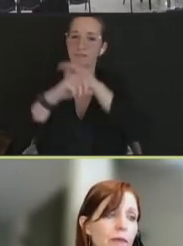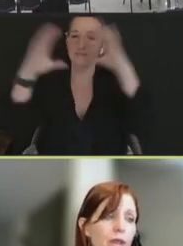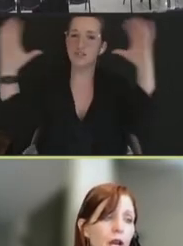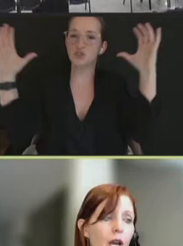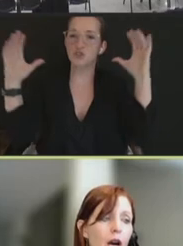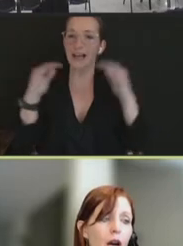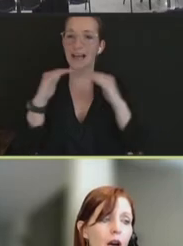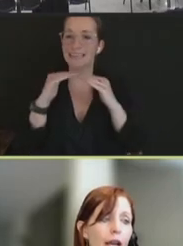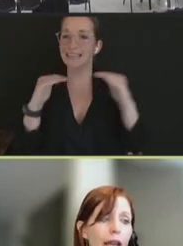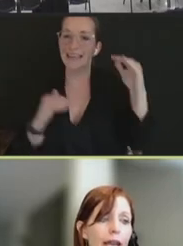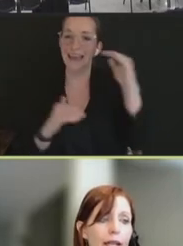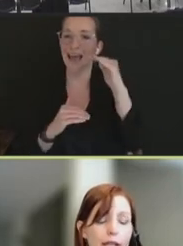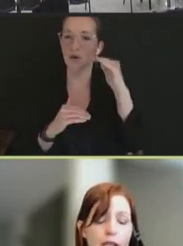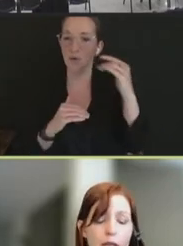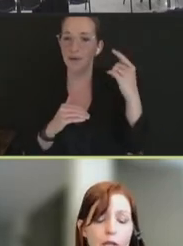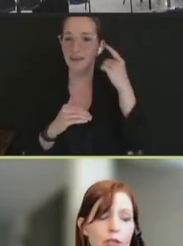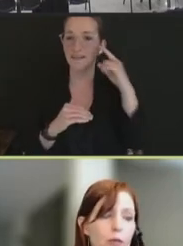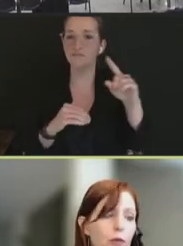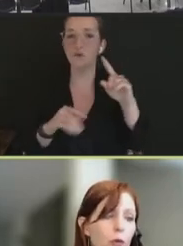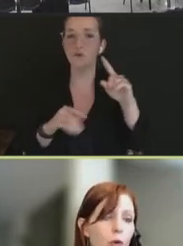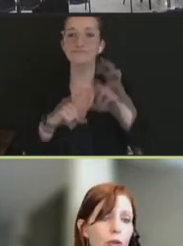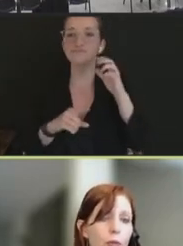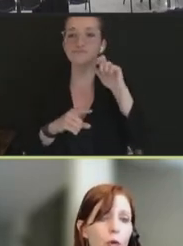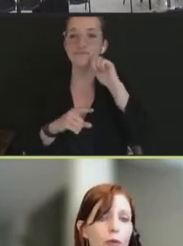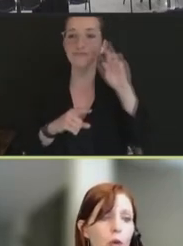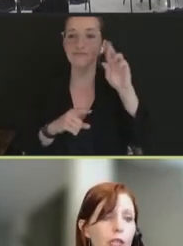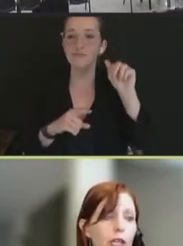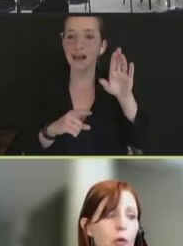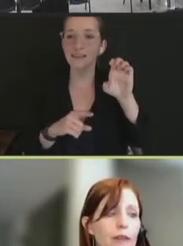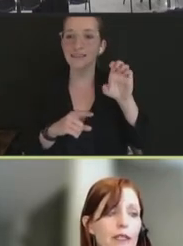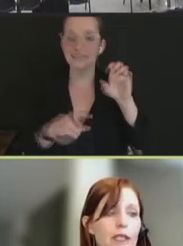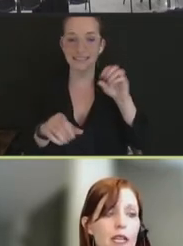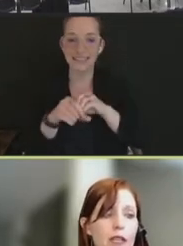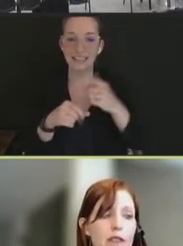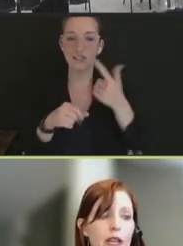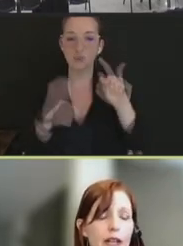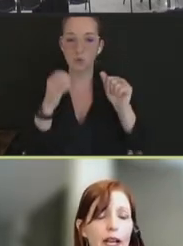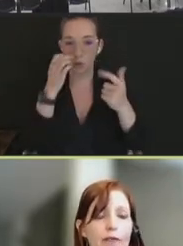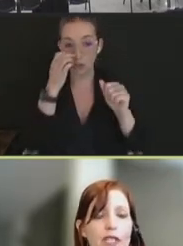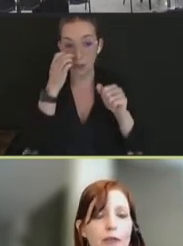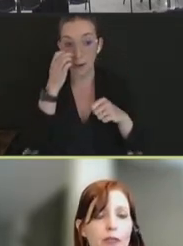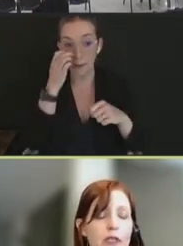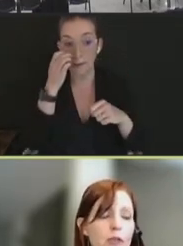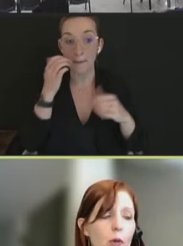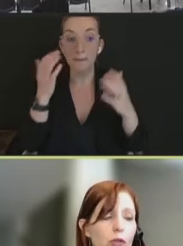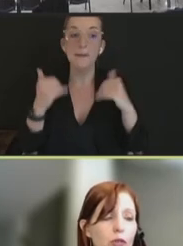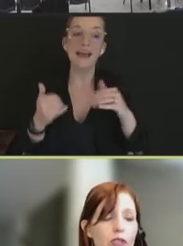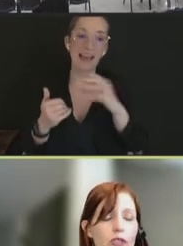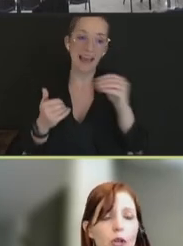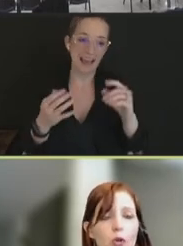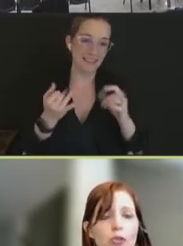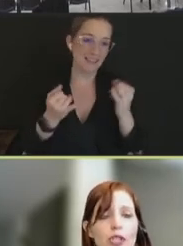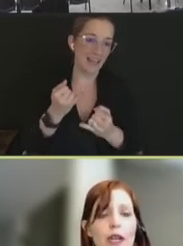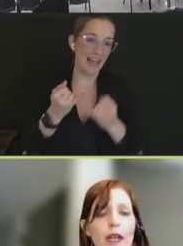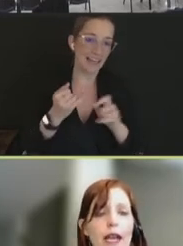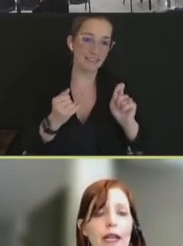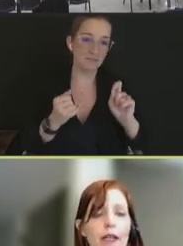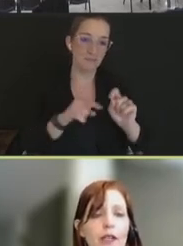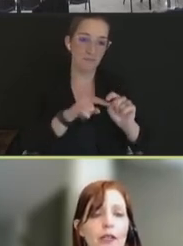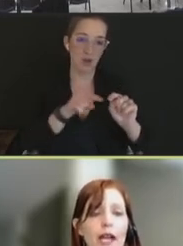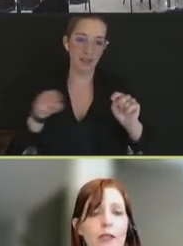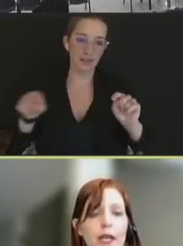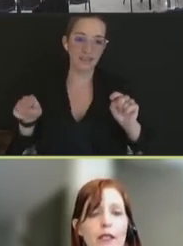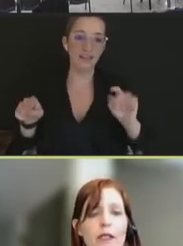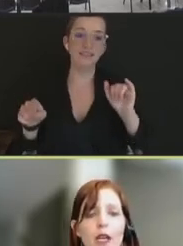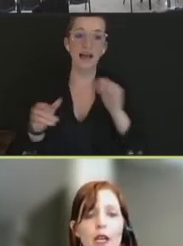Georgia. And as I mentioned before, the portfolio of vaccines that have differences both across the cold chain and